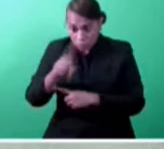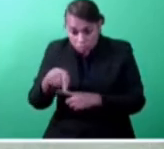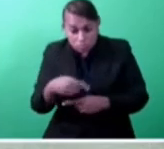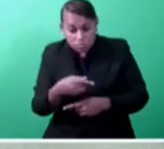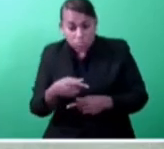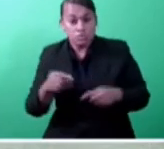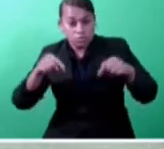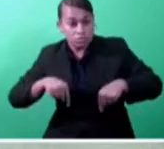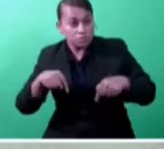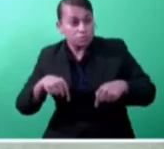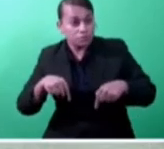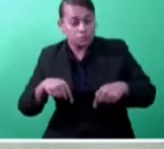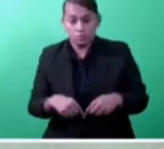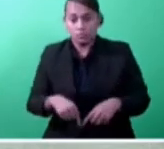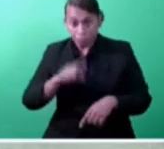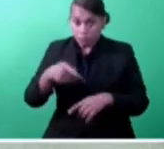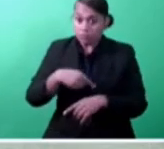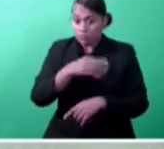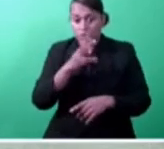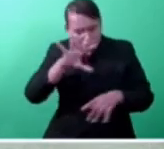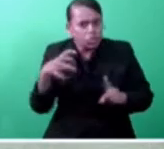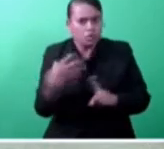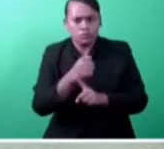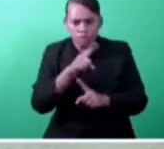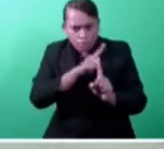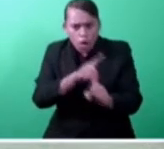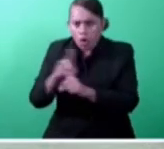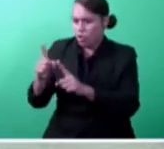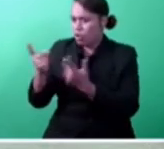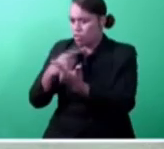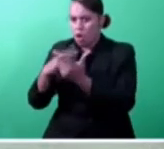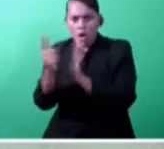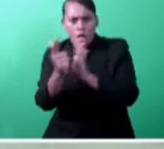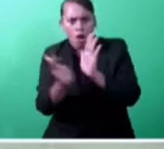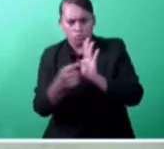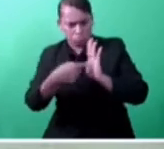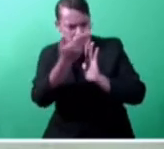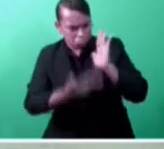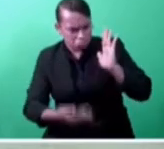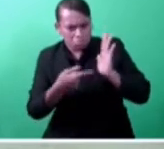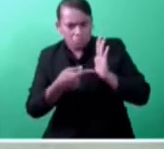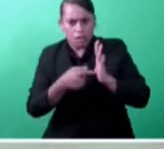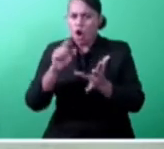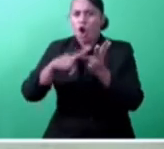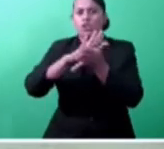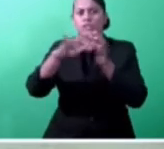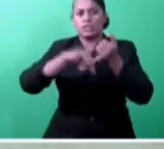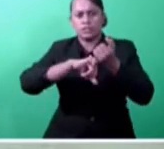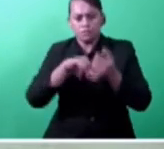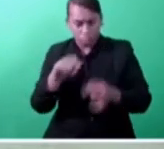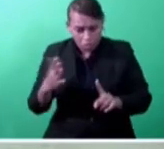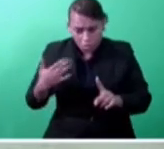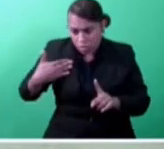had to comply with other legislation and regulations including OHS and health requirements. In